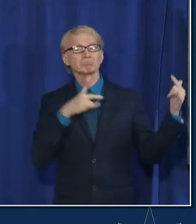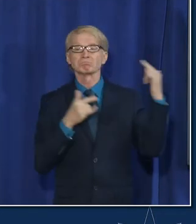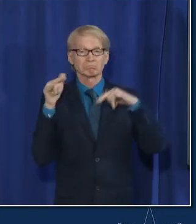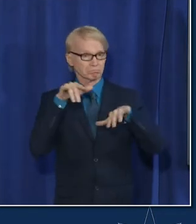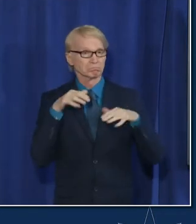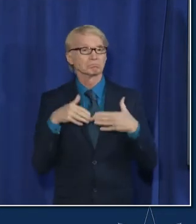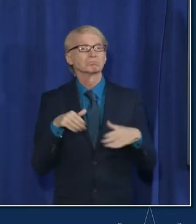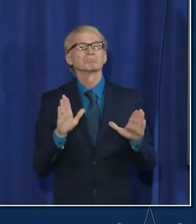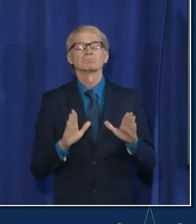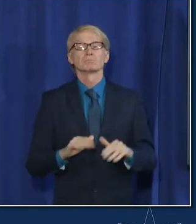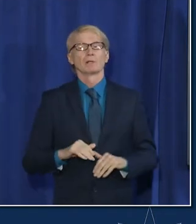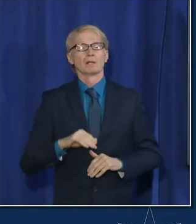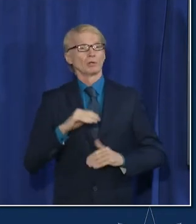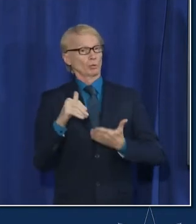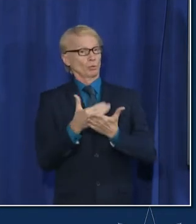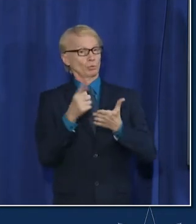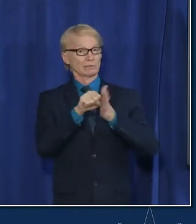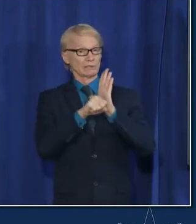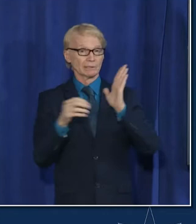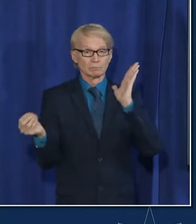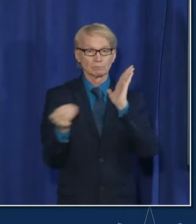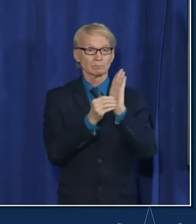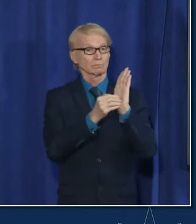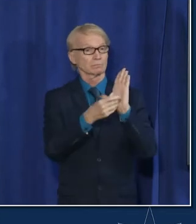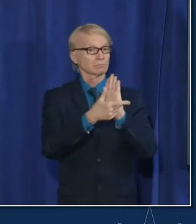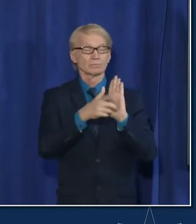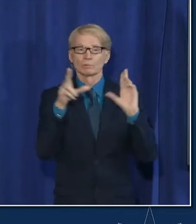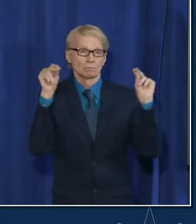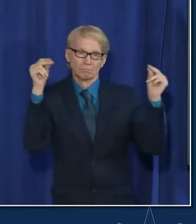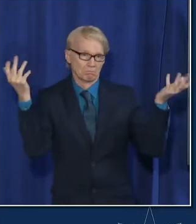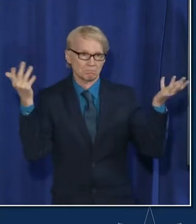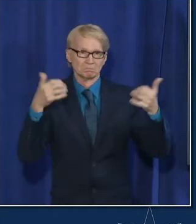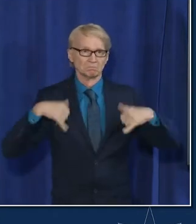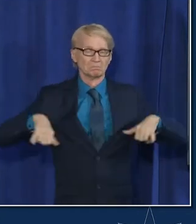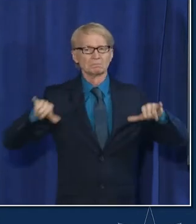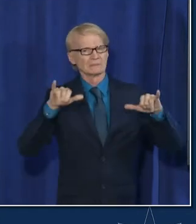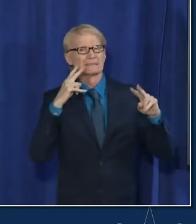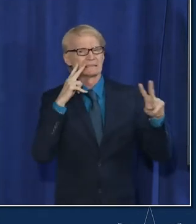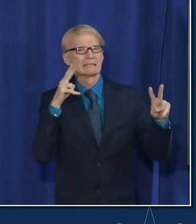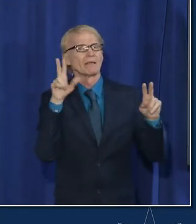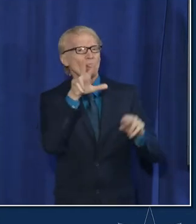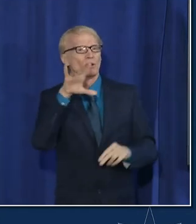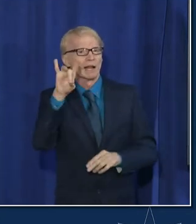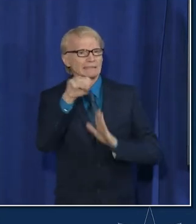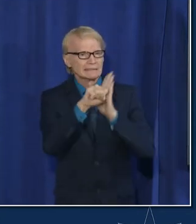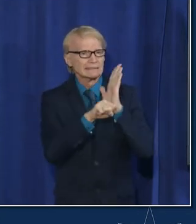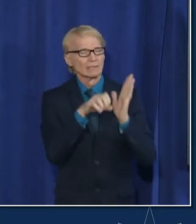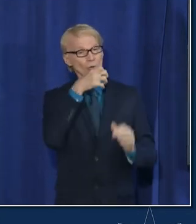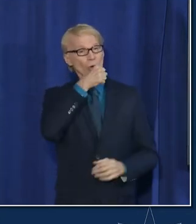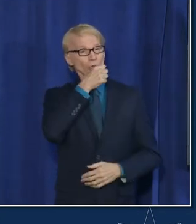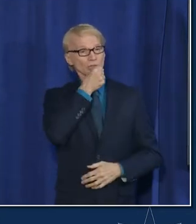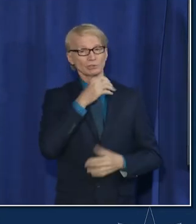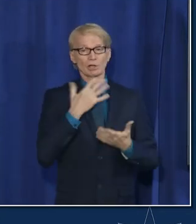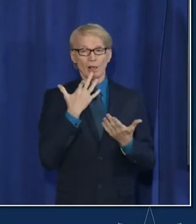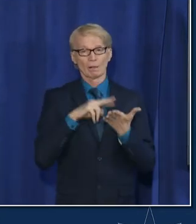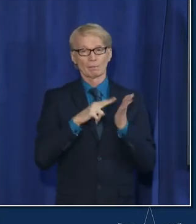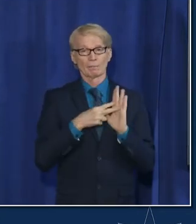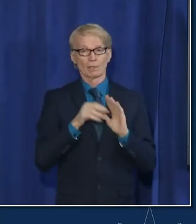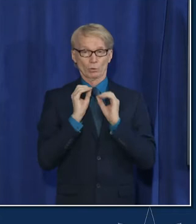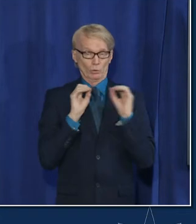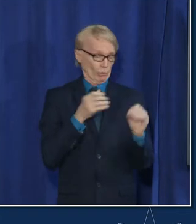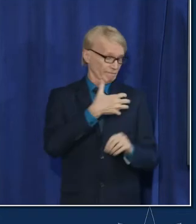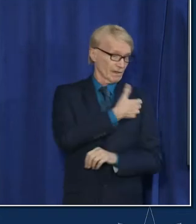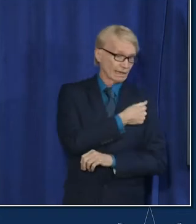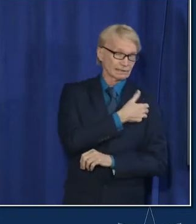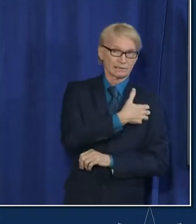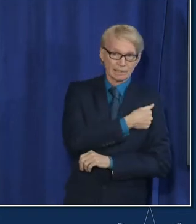no new states being added you can see most of the country still 38 states are in orange meaning for unvaccinated